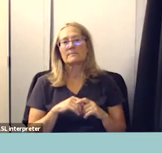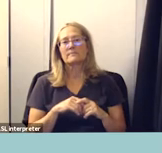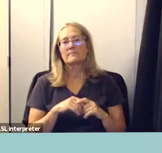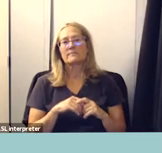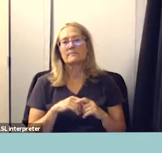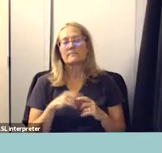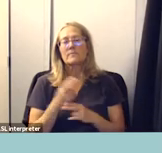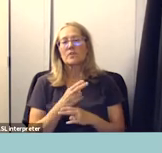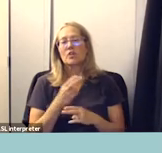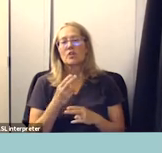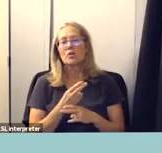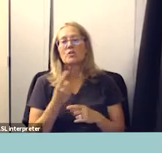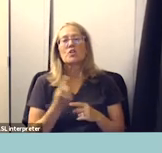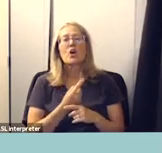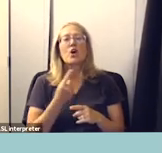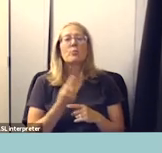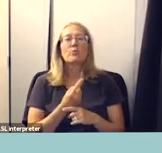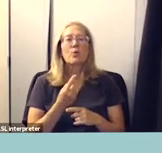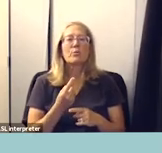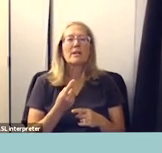use appropriate supports